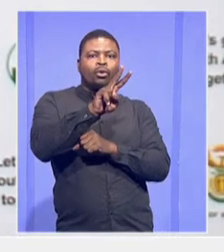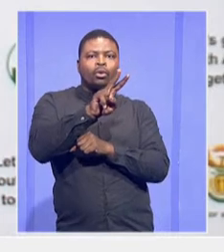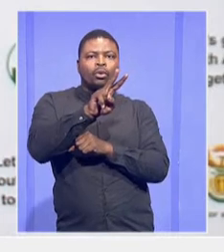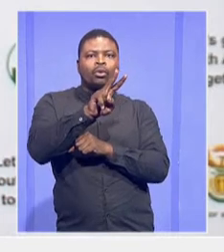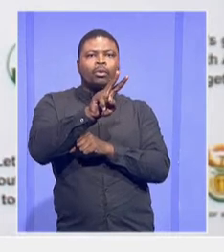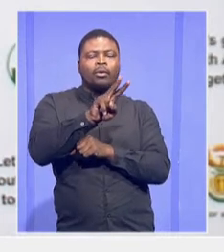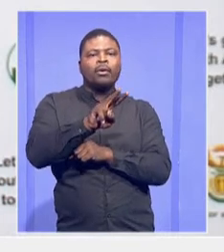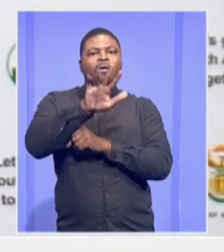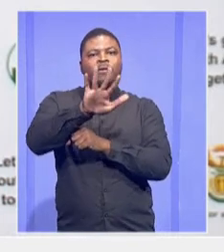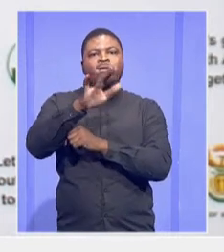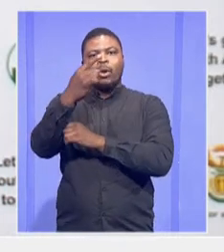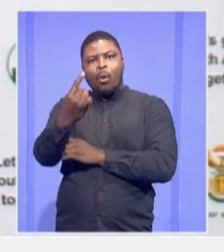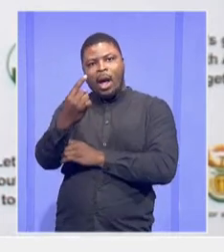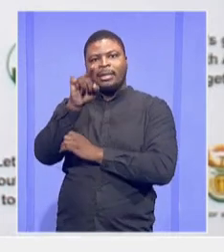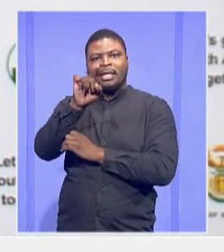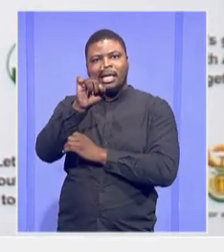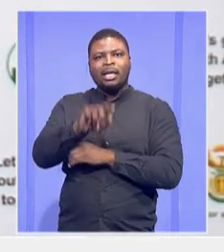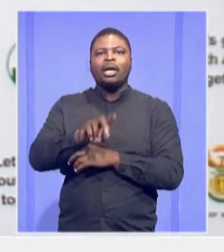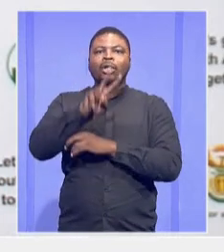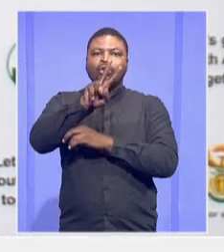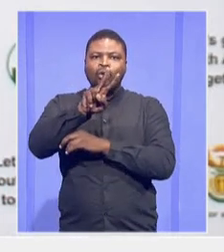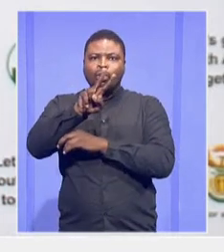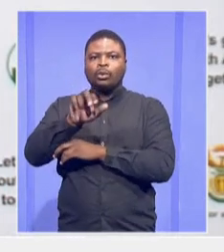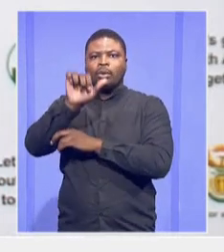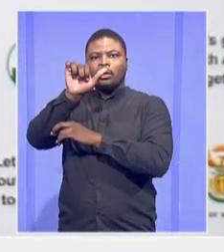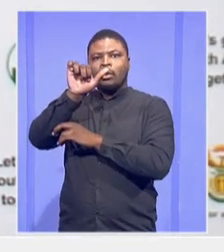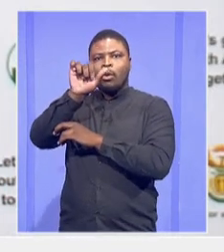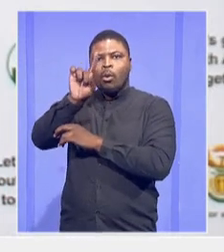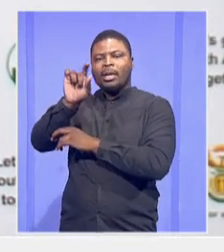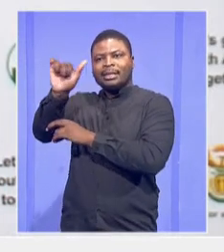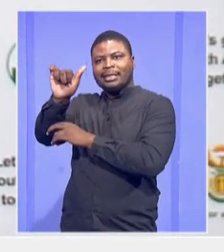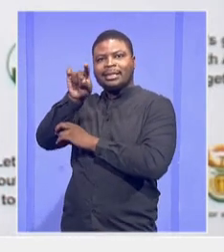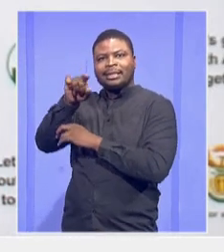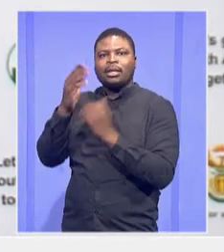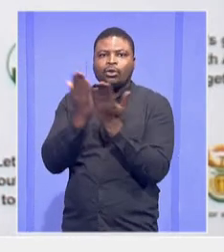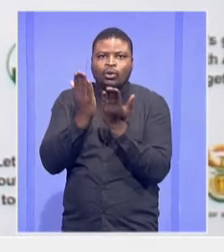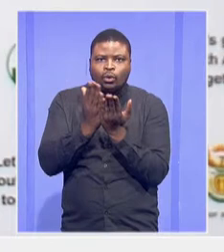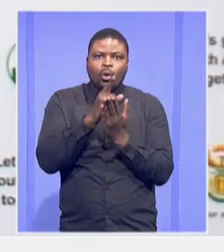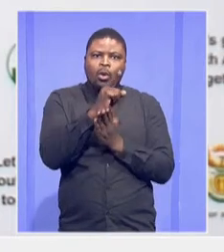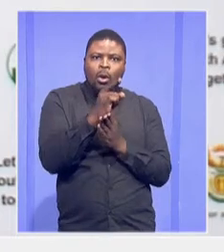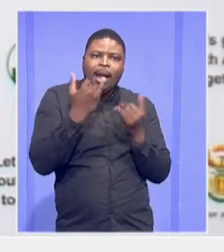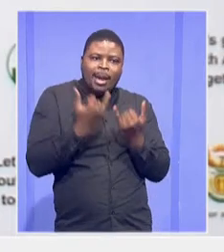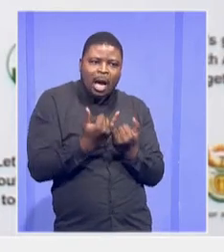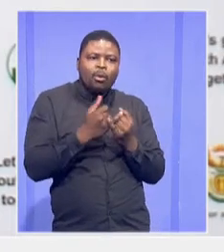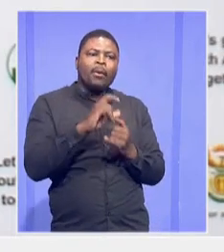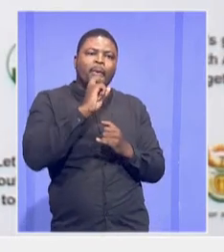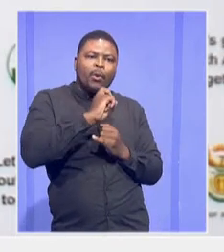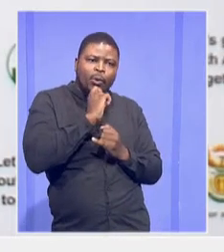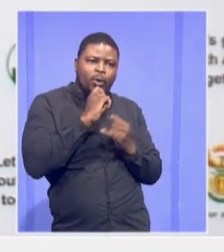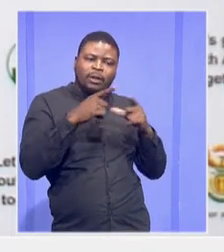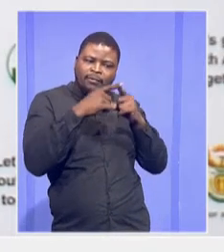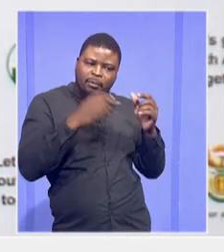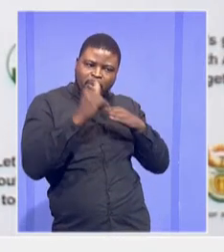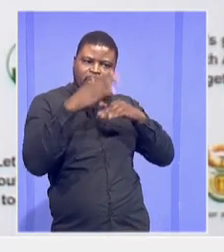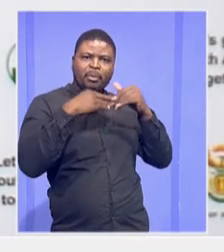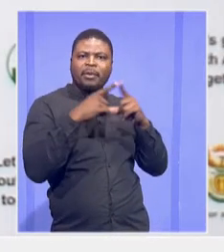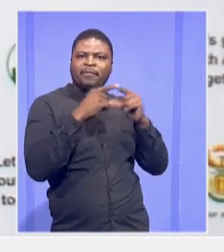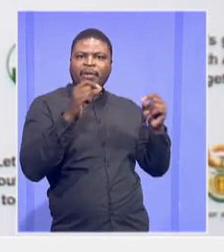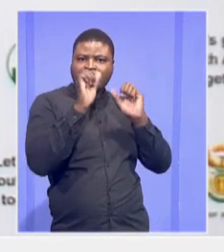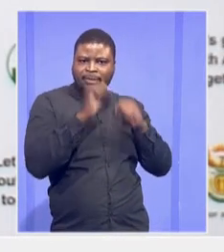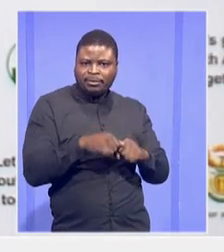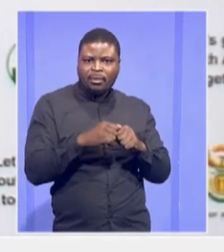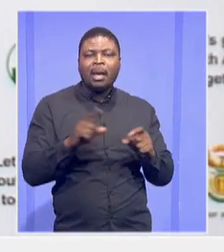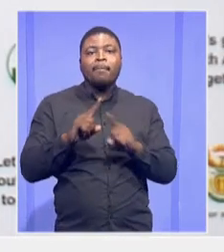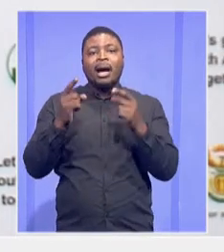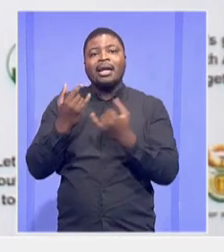been built and are being used by schools. It's only 15 that is left. But as I've said